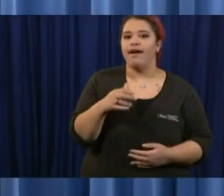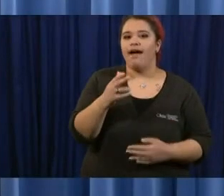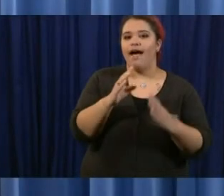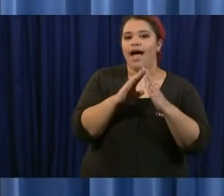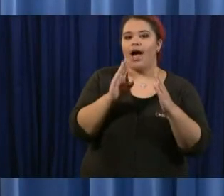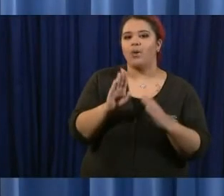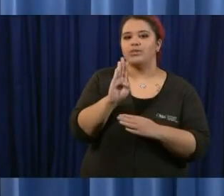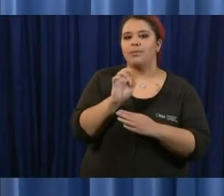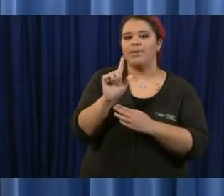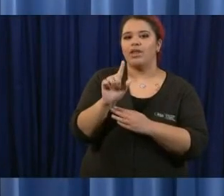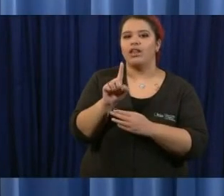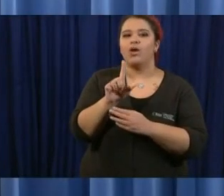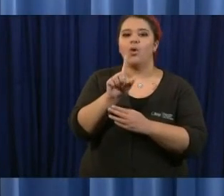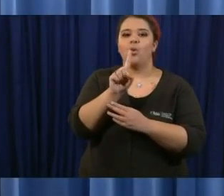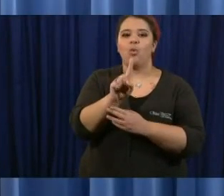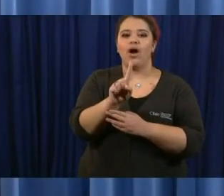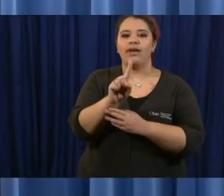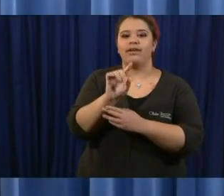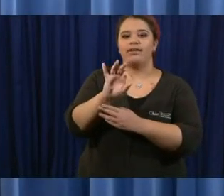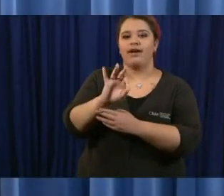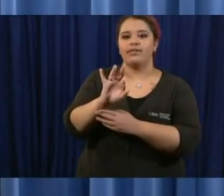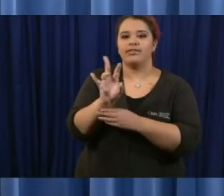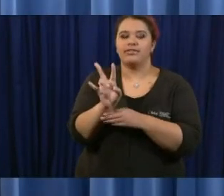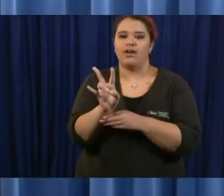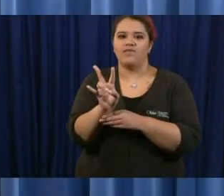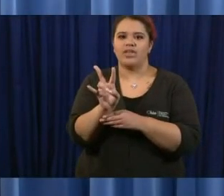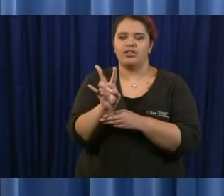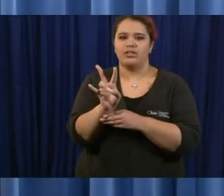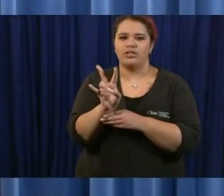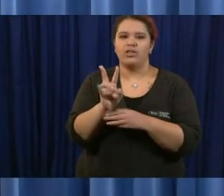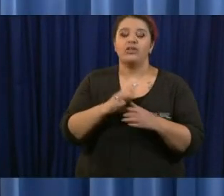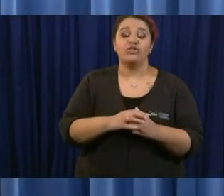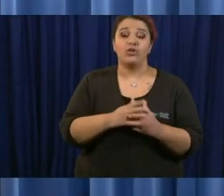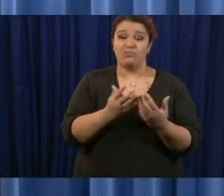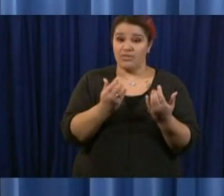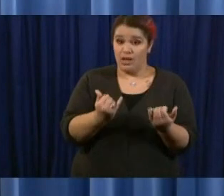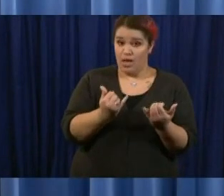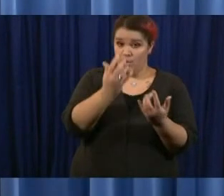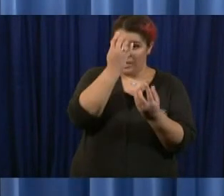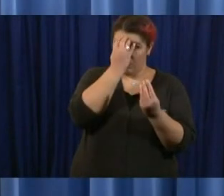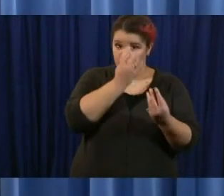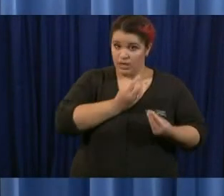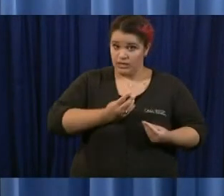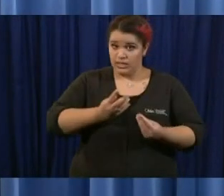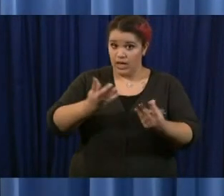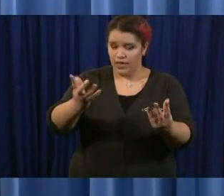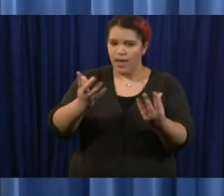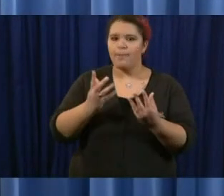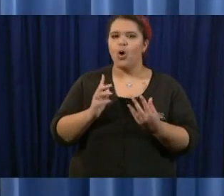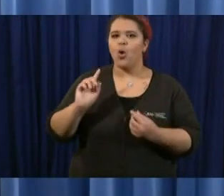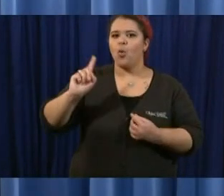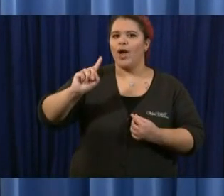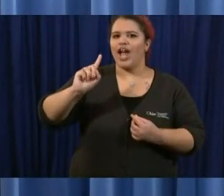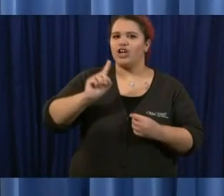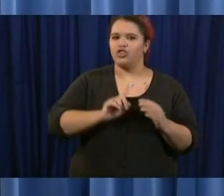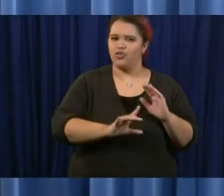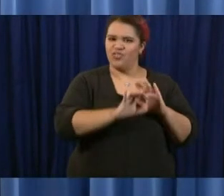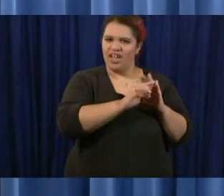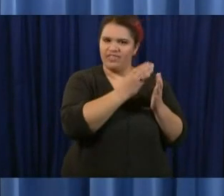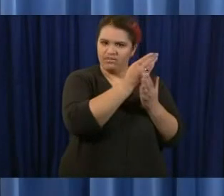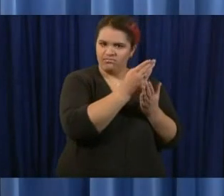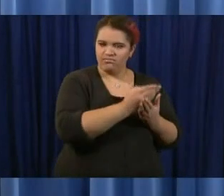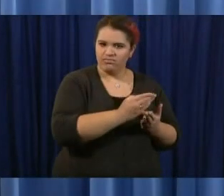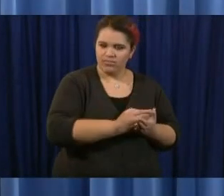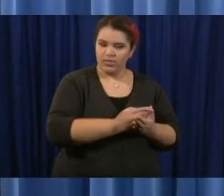to read up on the data that's driving the order's continuation as well as yesterday's plan and i just want to check in